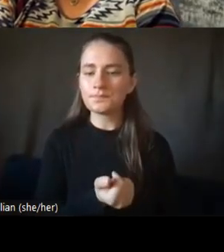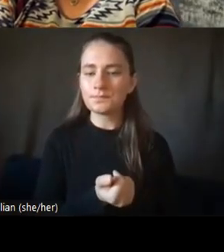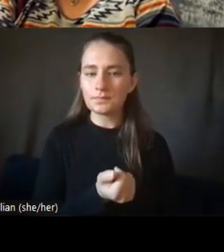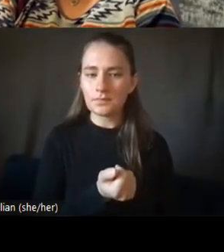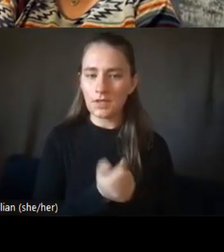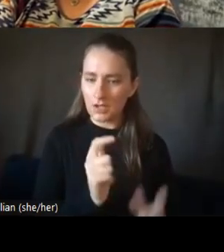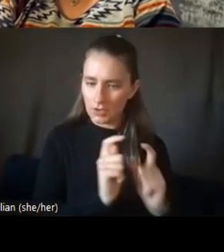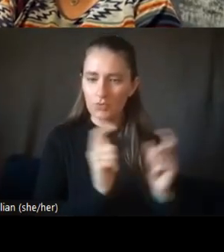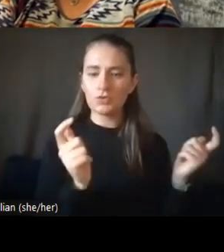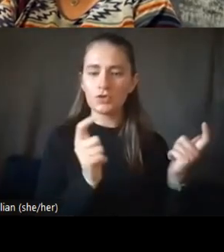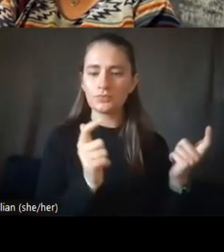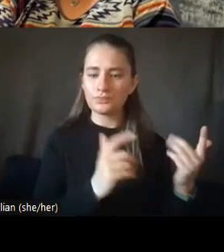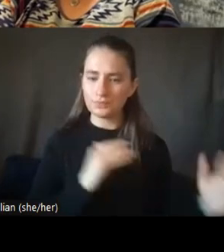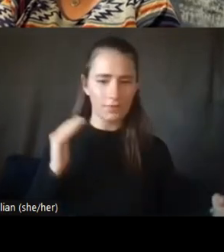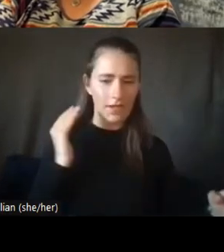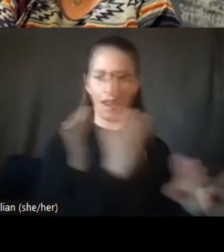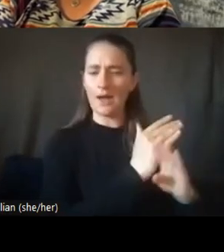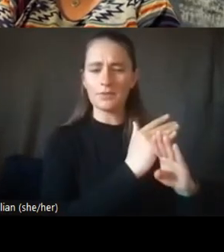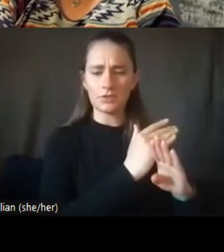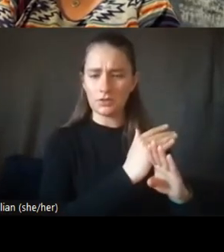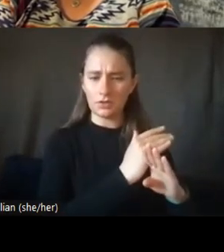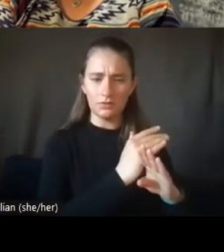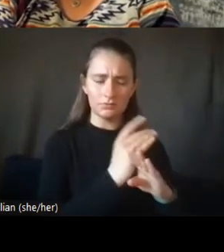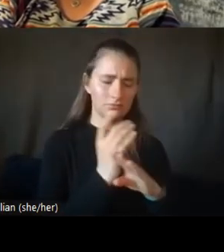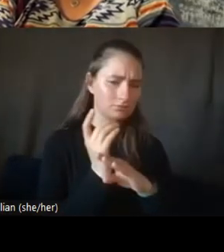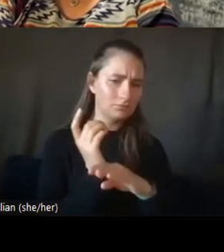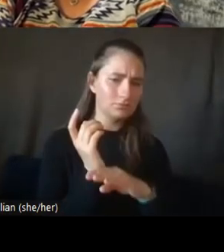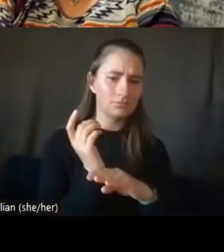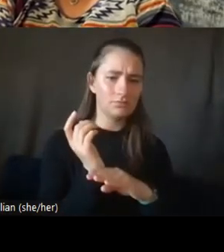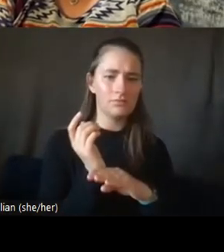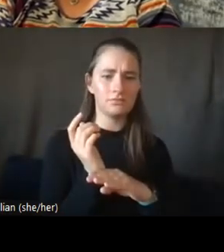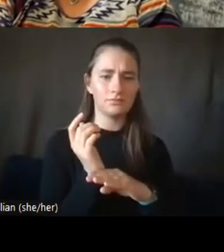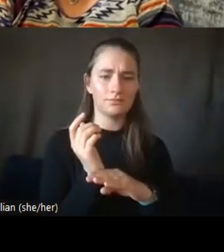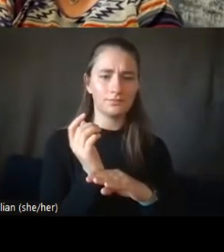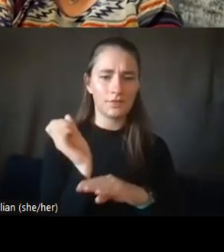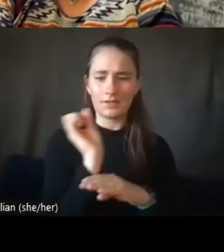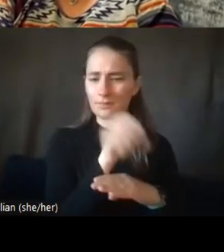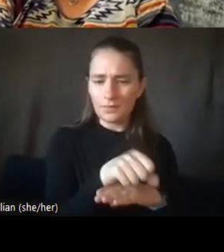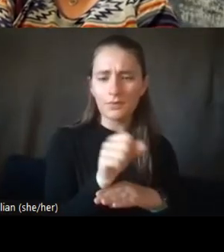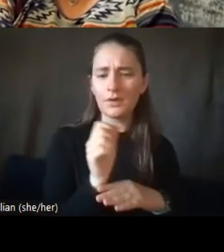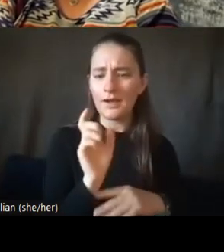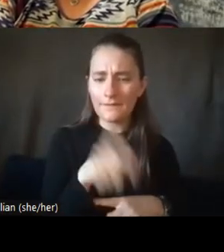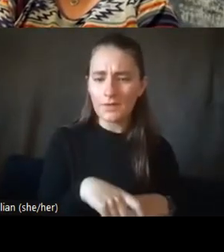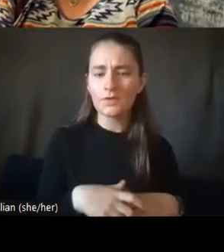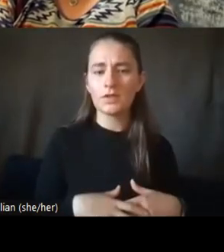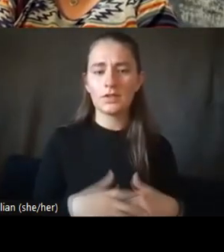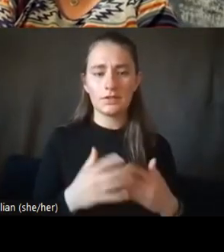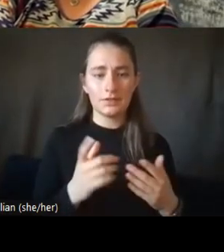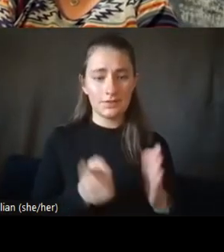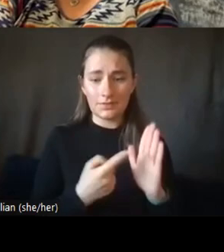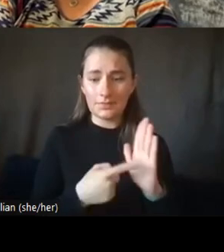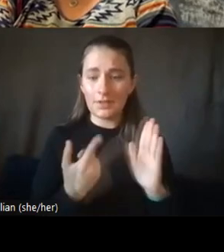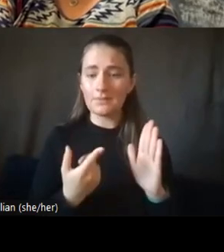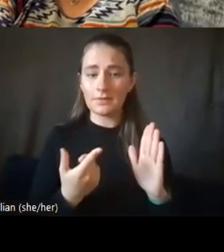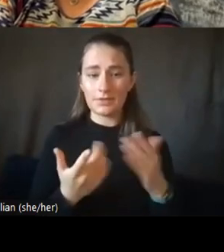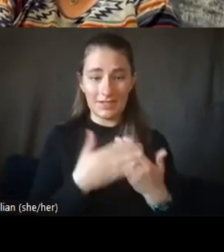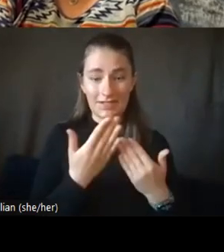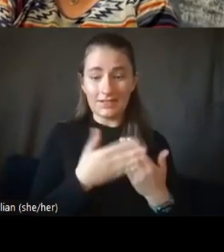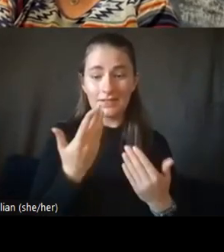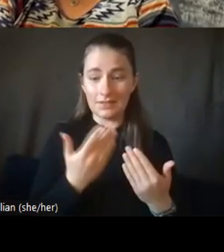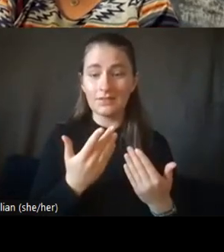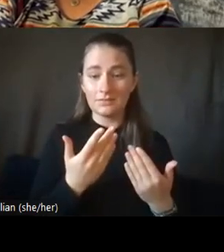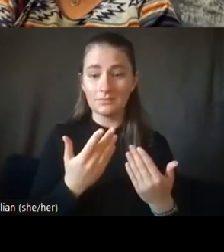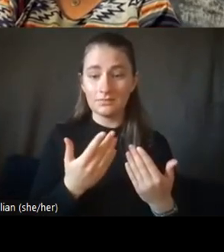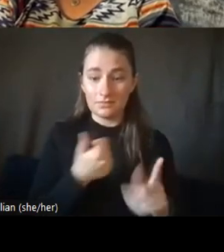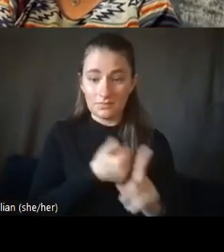obstacle to deal with. Um, um, and in some ways it was easier to be brown in a white neighborhood. I